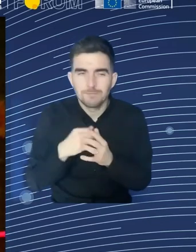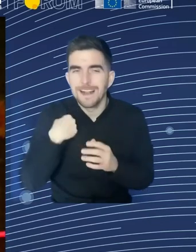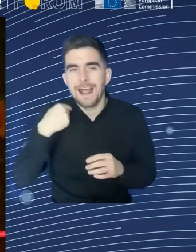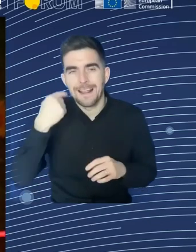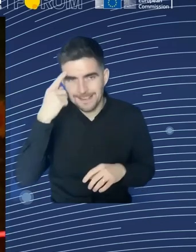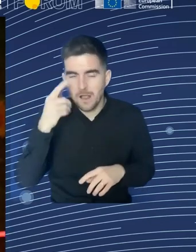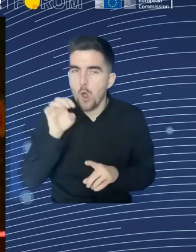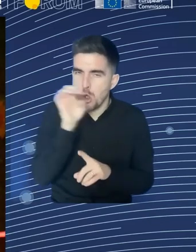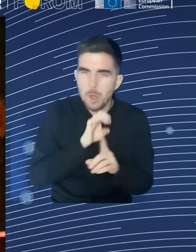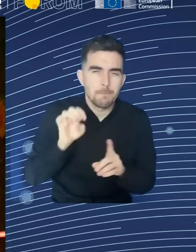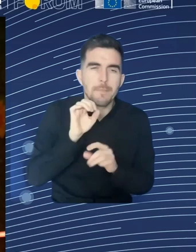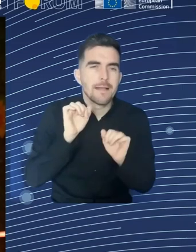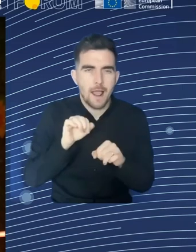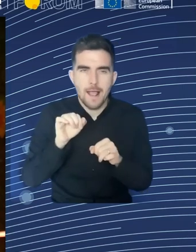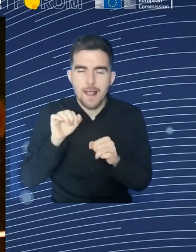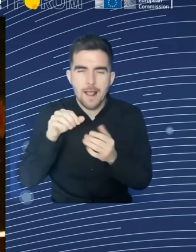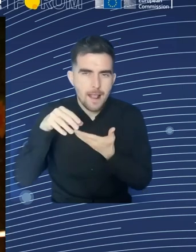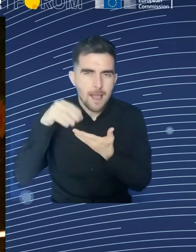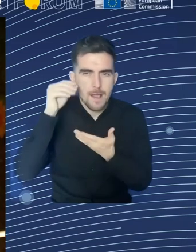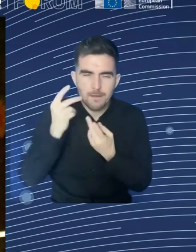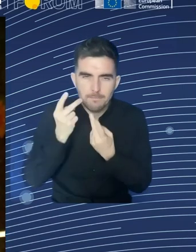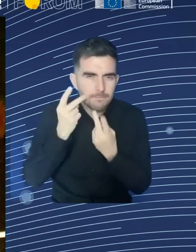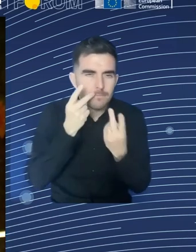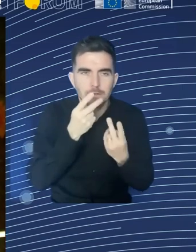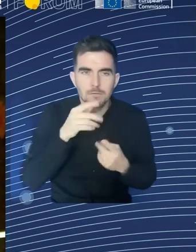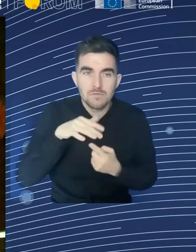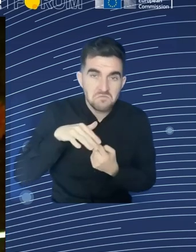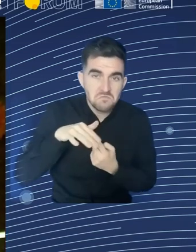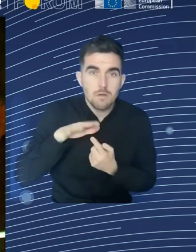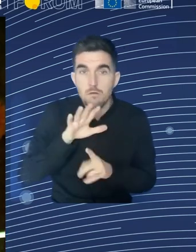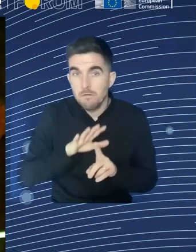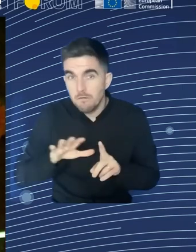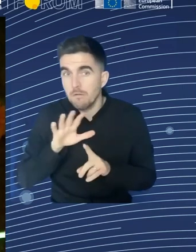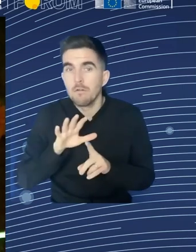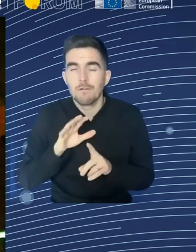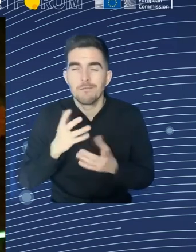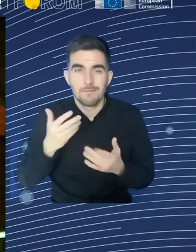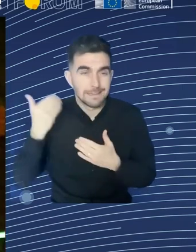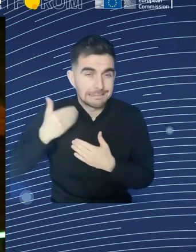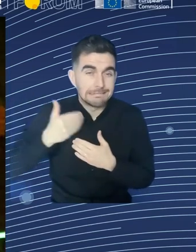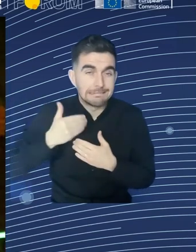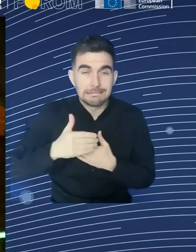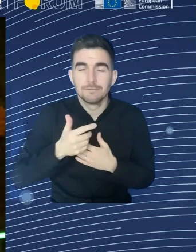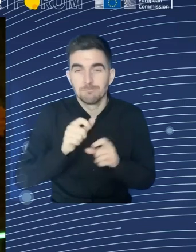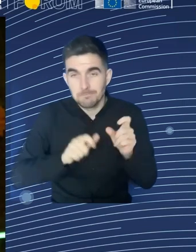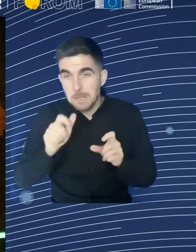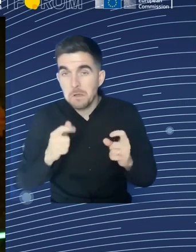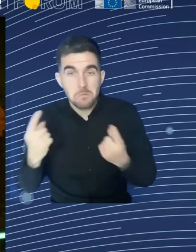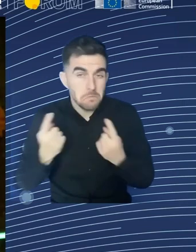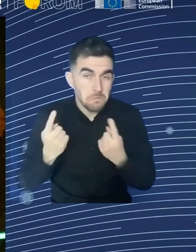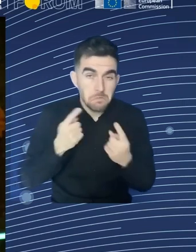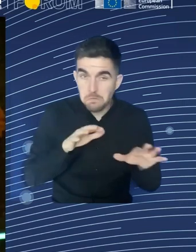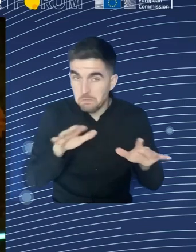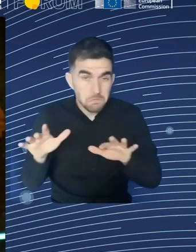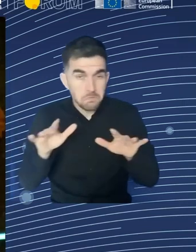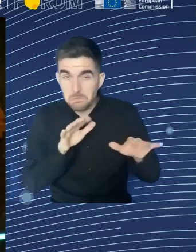and they can feel both the positive and the negative things that happen on the ground. And this